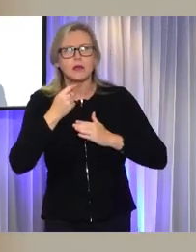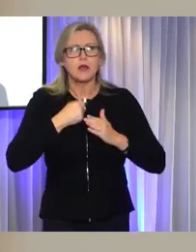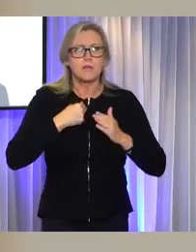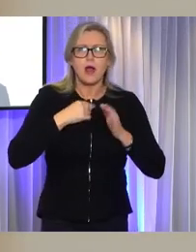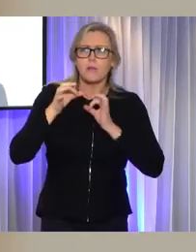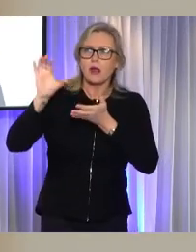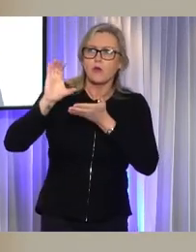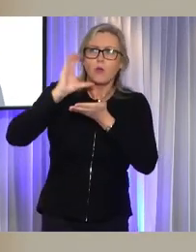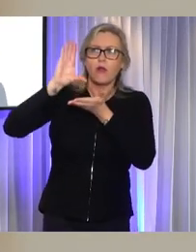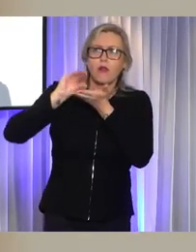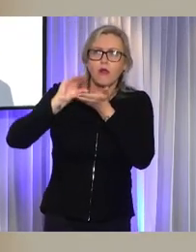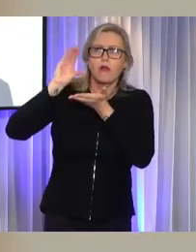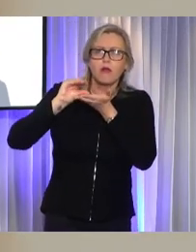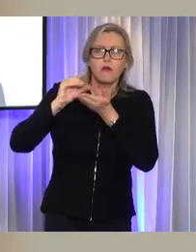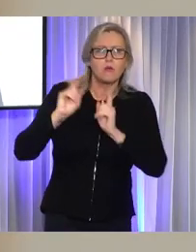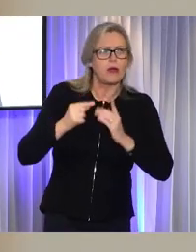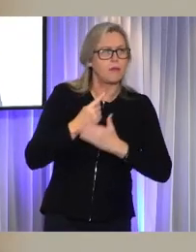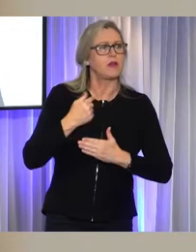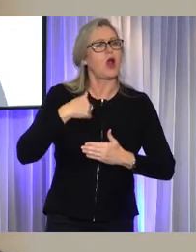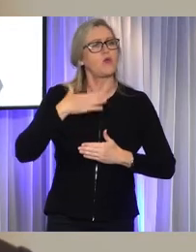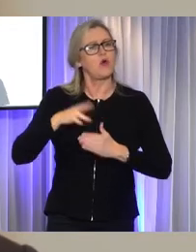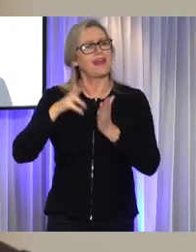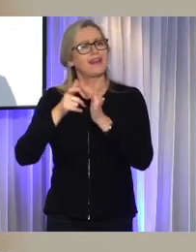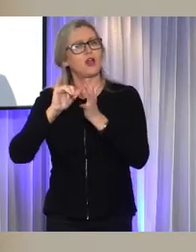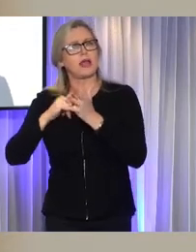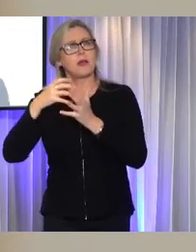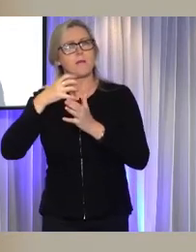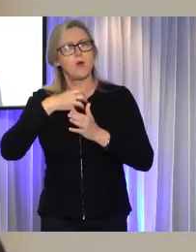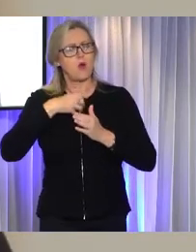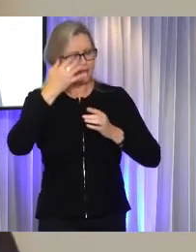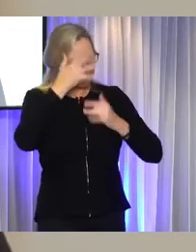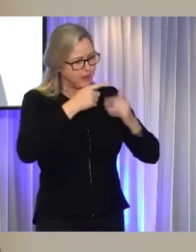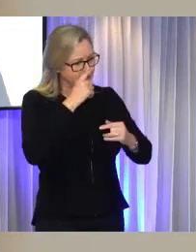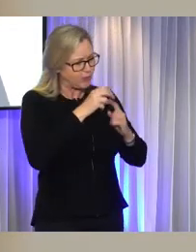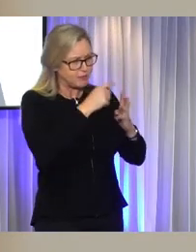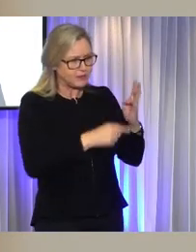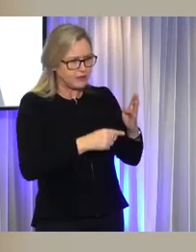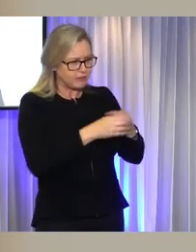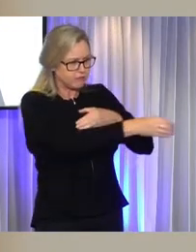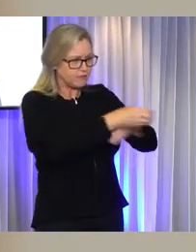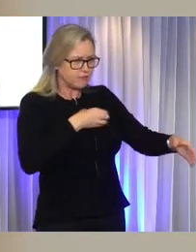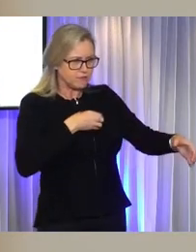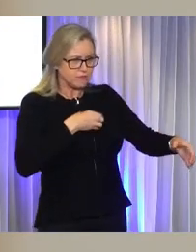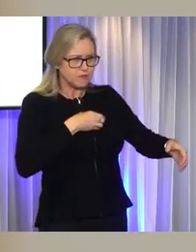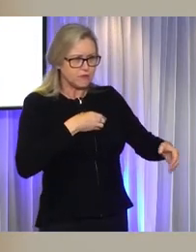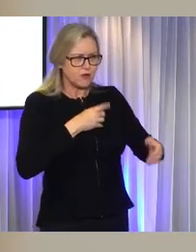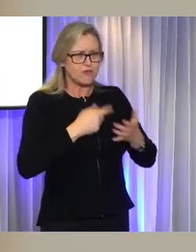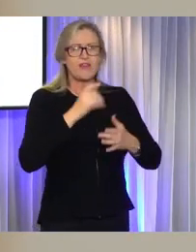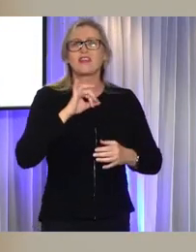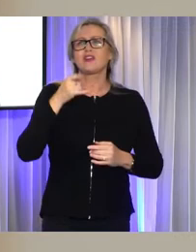effective, more empathetic, and I want it to stand the test of time so it doesn't rely on well-intentioned individuals.